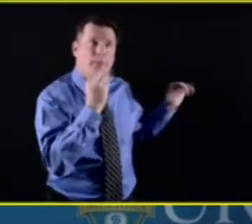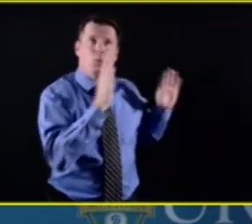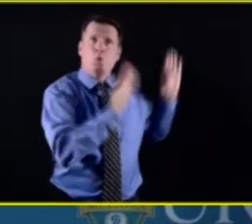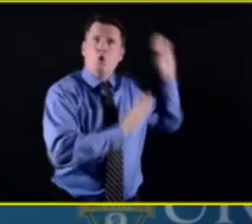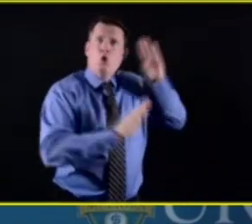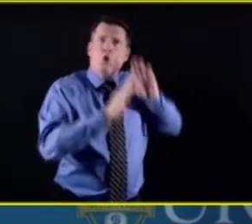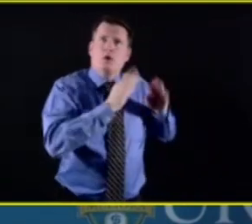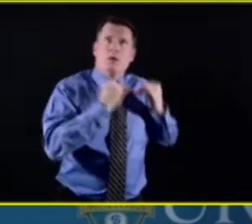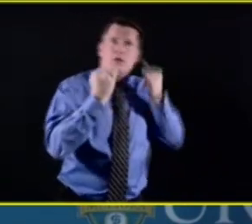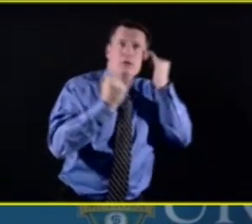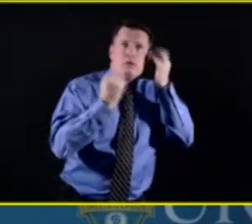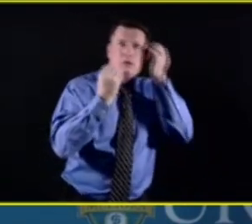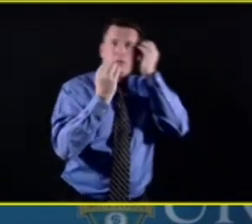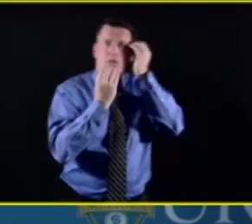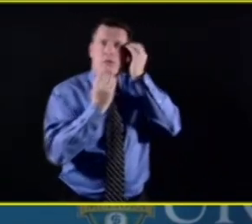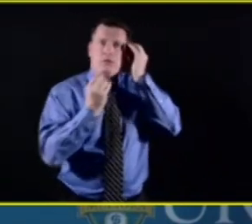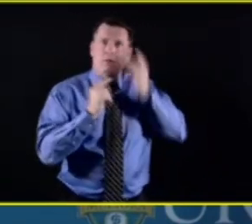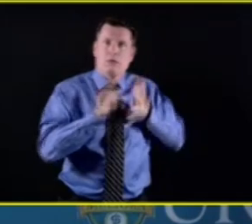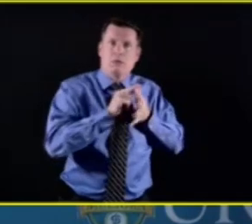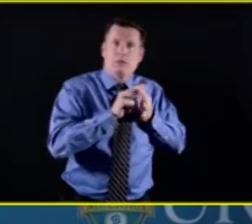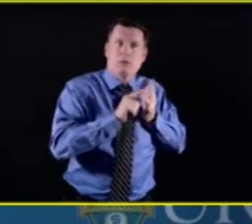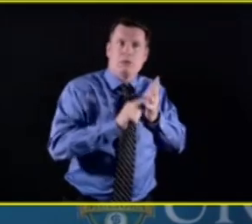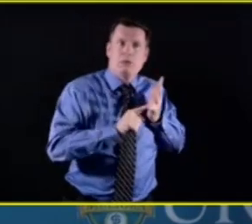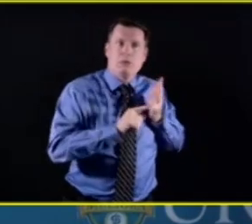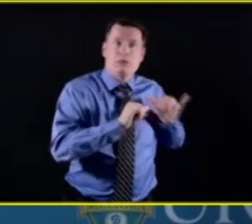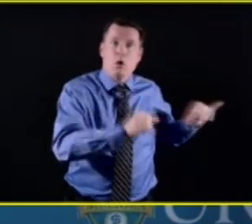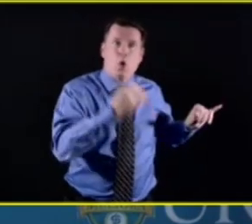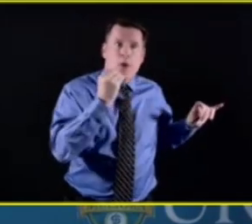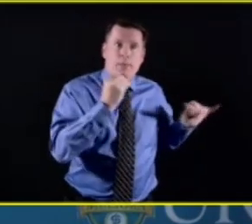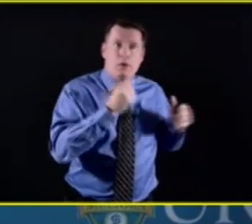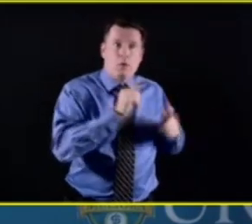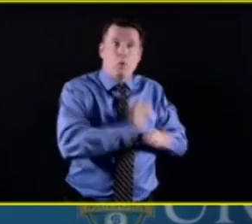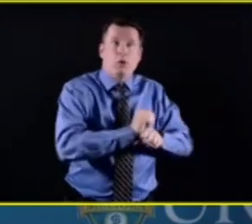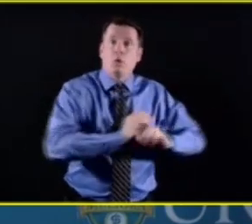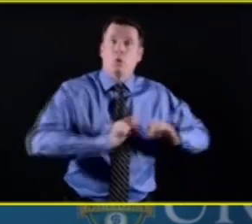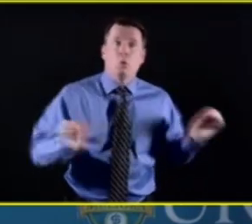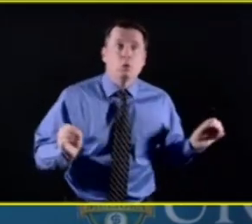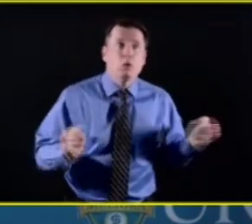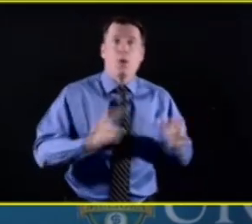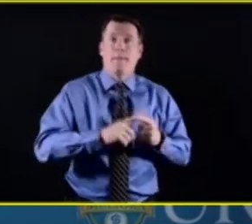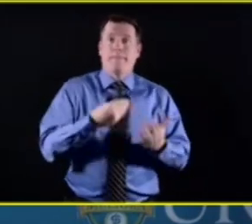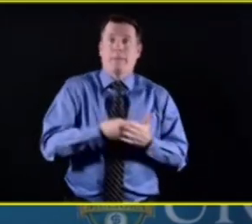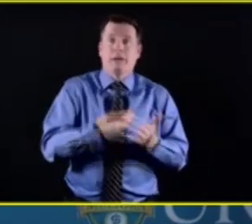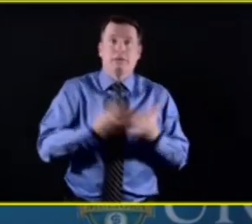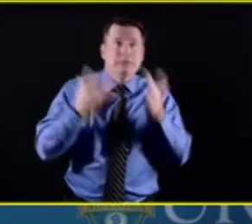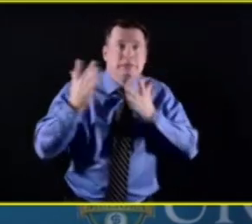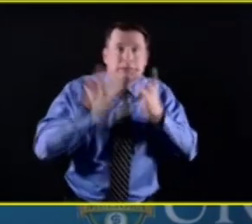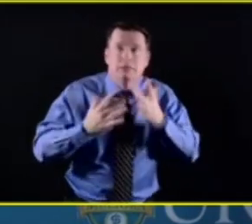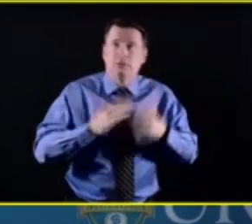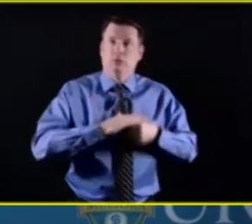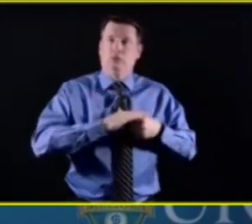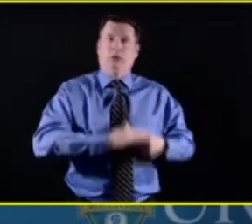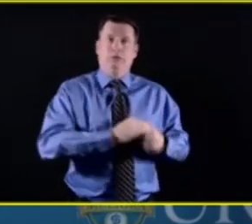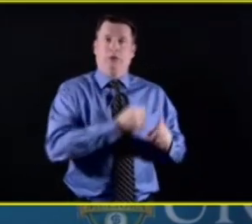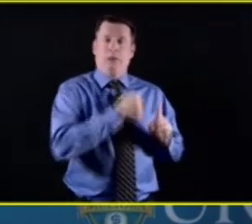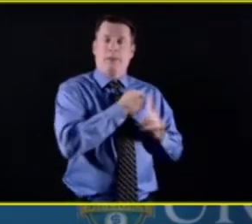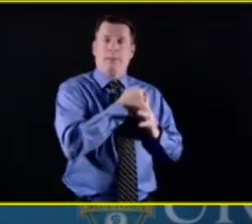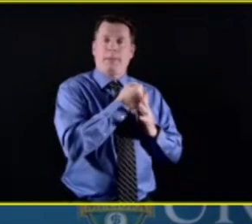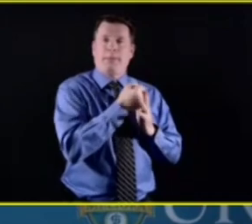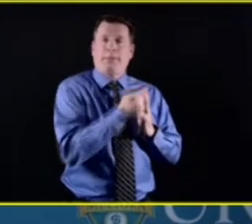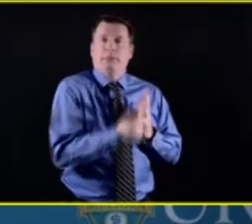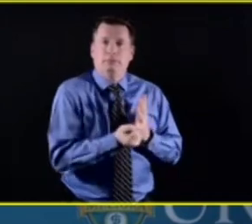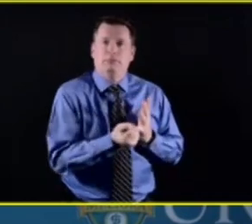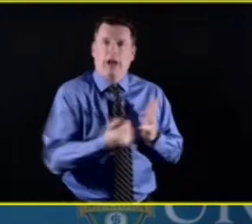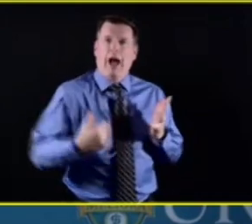by loss of their paychecks and those kinds of things. And then there is a very important and large cohort